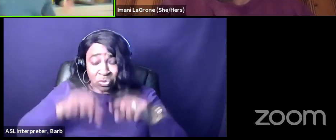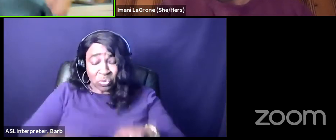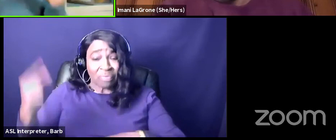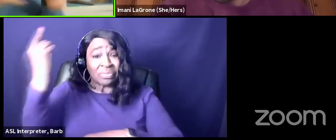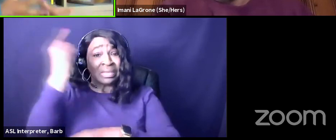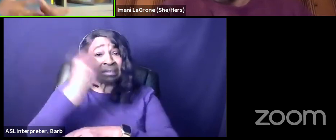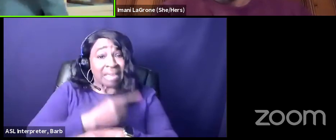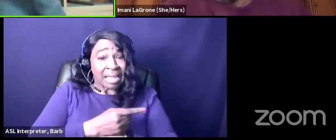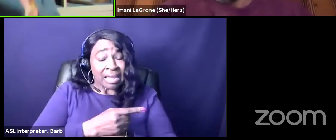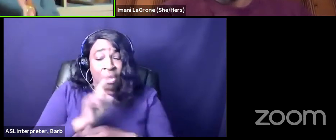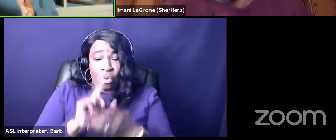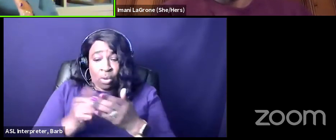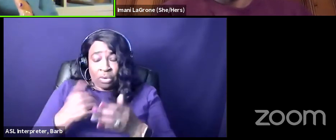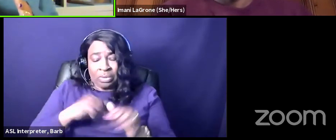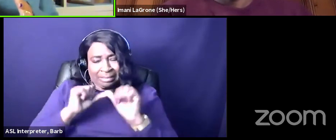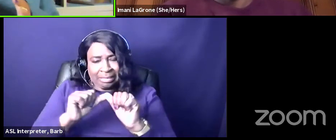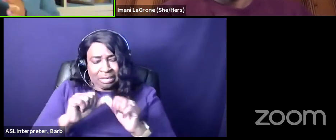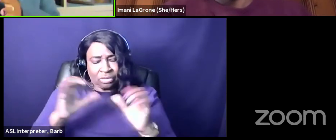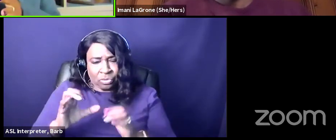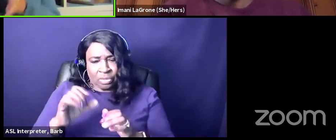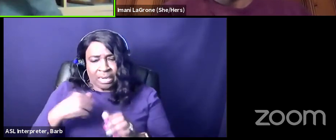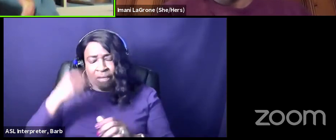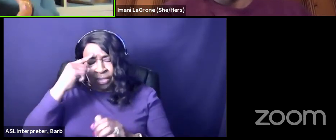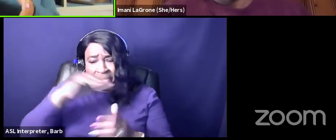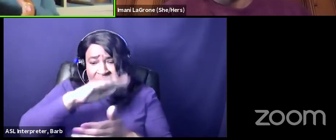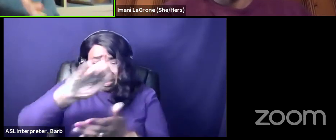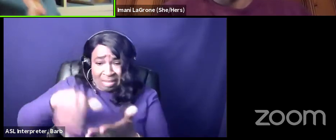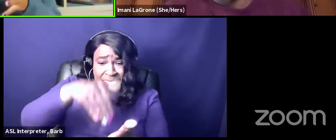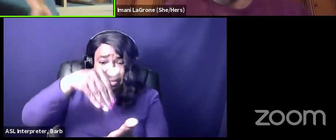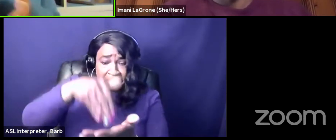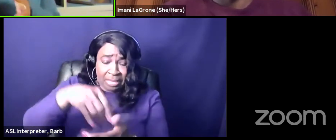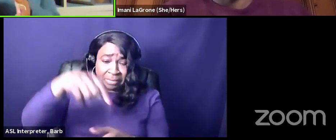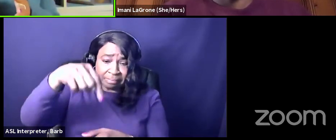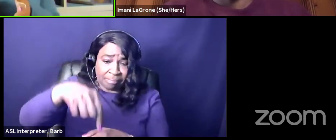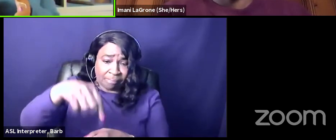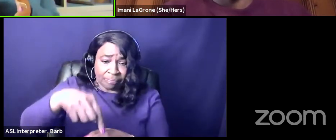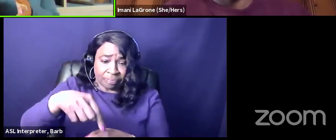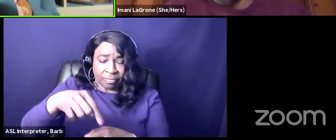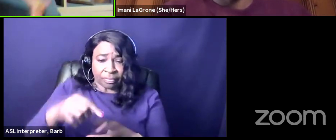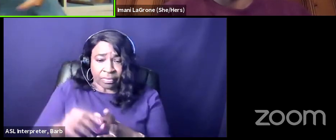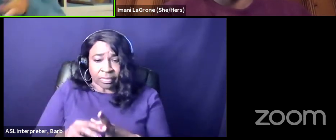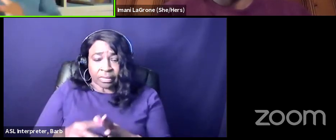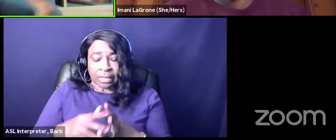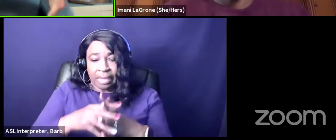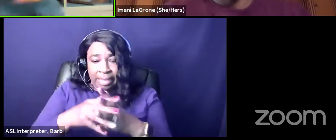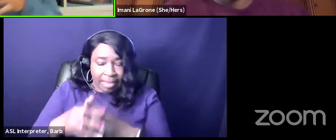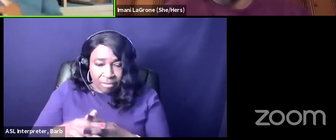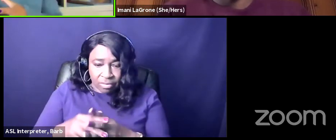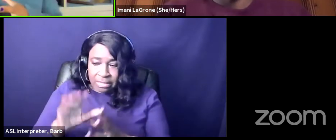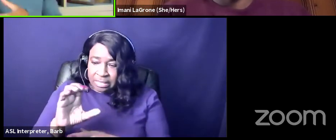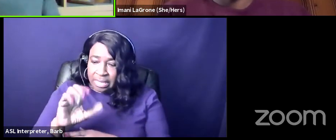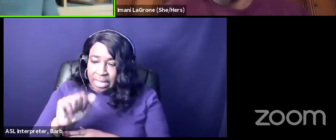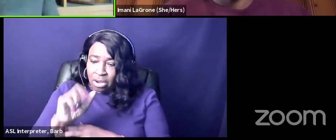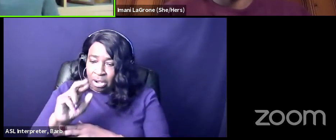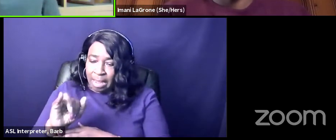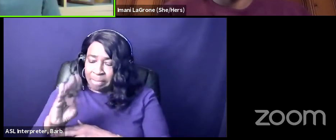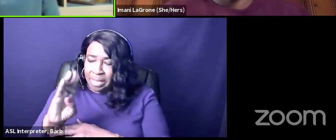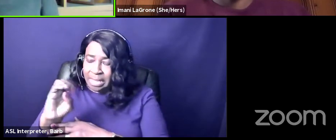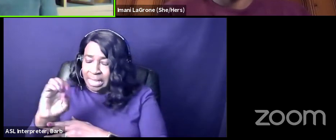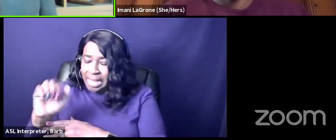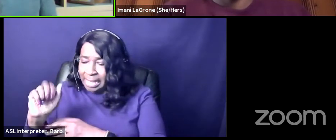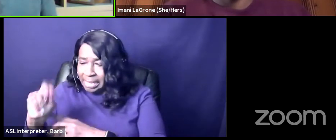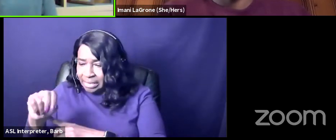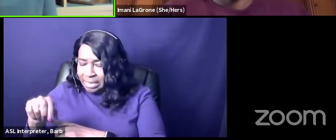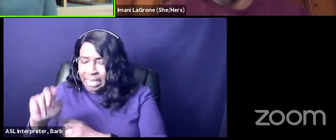do and then i thought in the middle uh would be afro-caribbeans because of just not